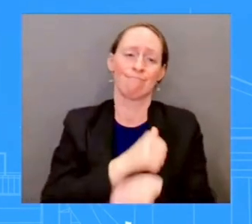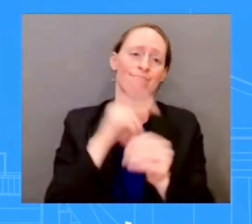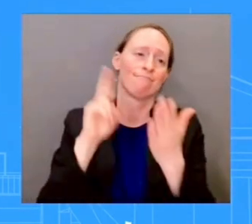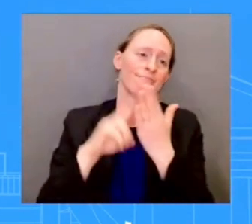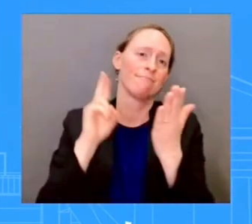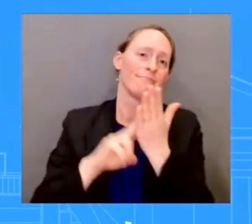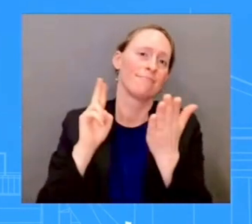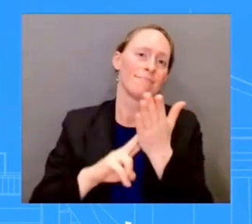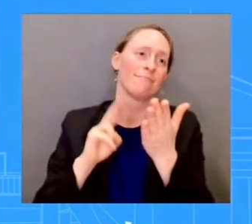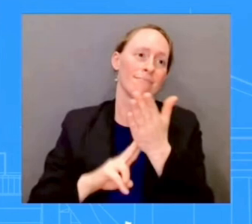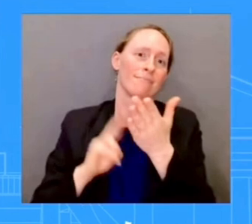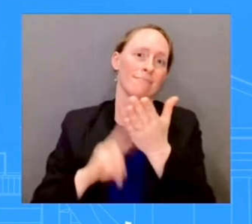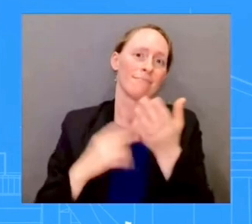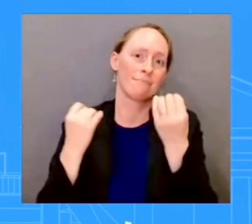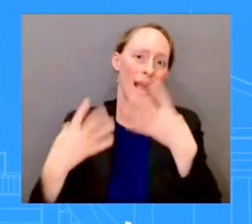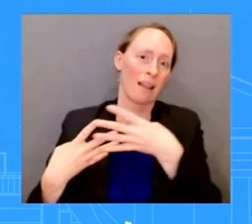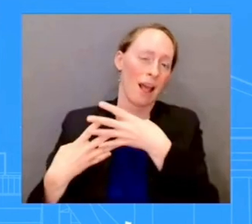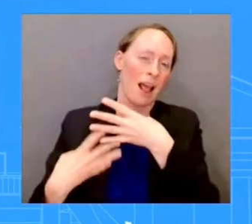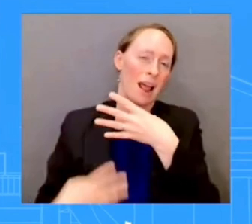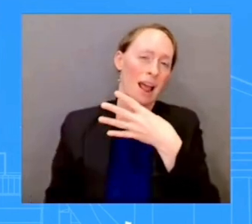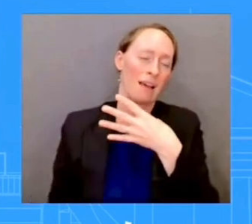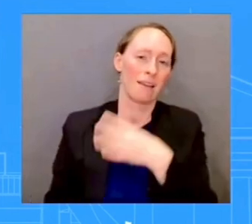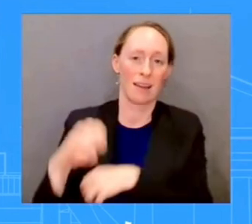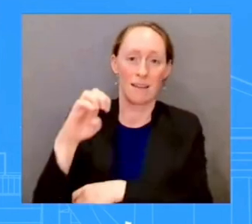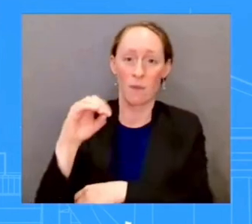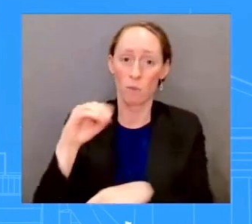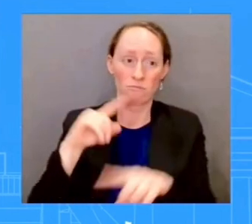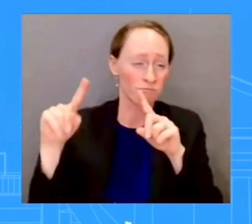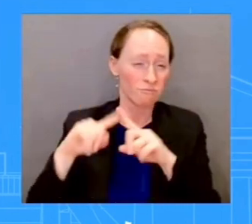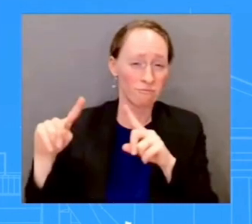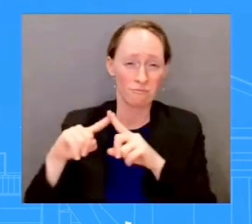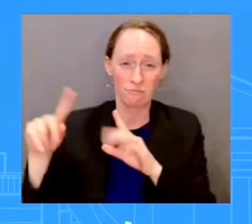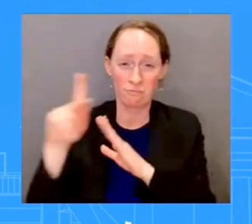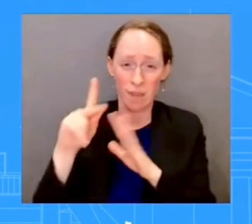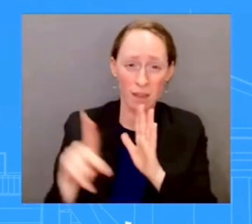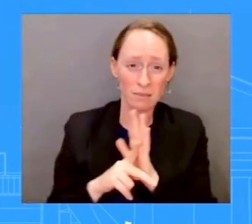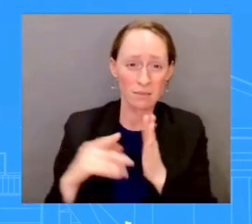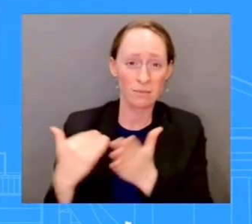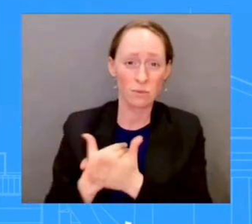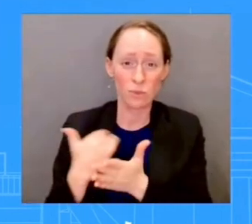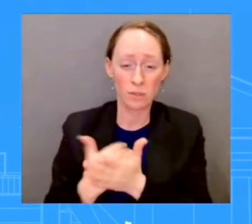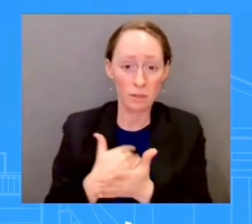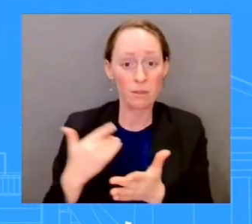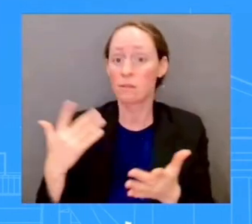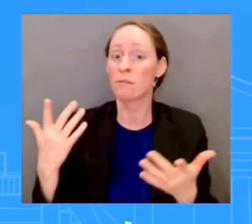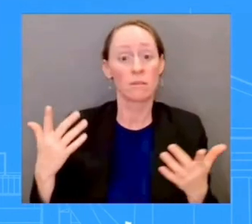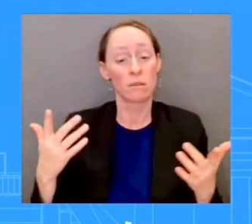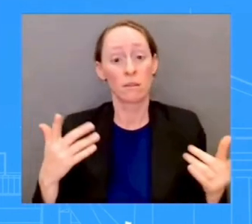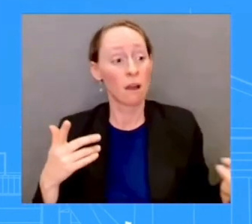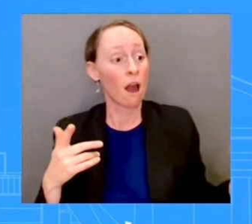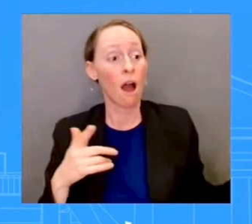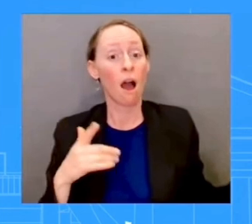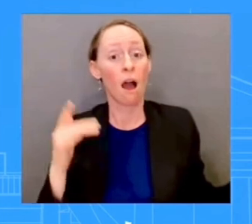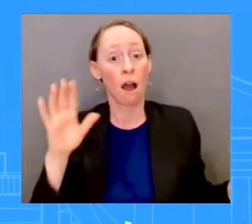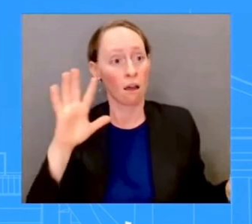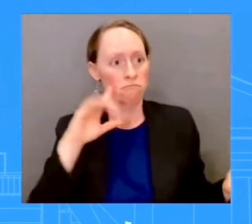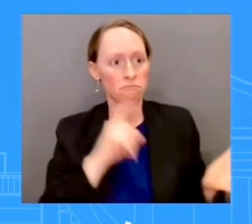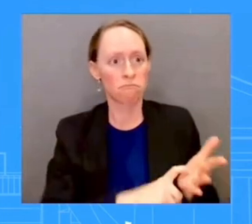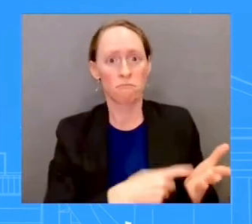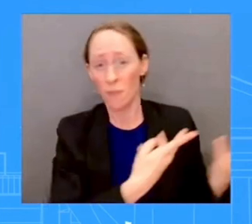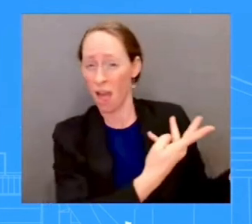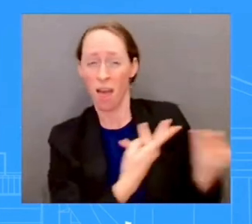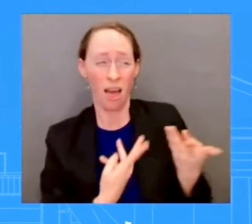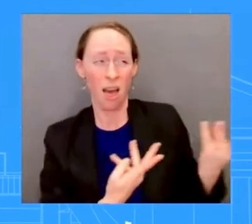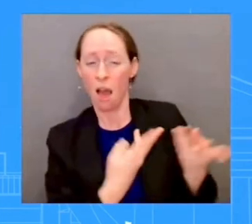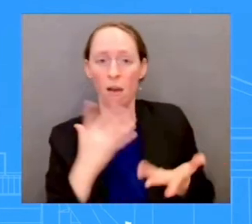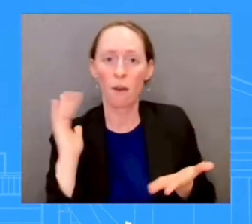President put in place. We've got a record number of federal agents and officers, more than 24,000, working to secure the border because of the funding